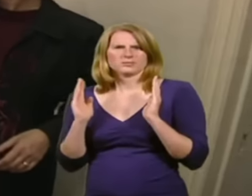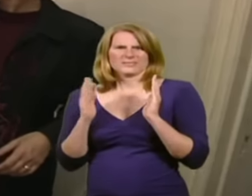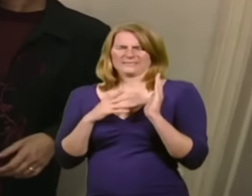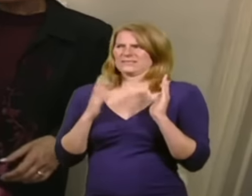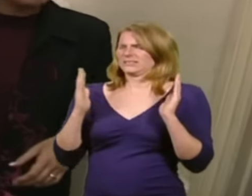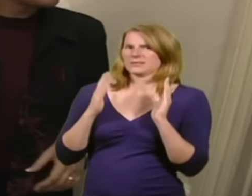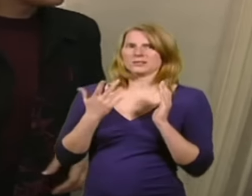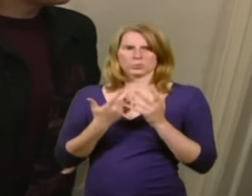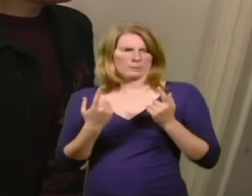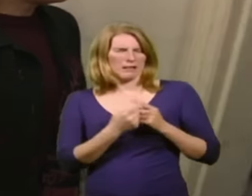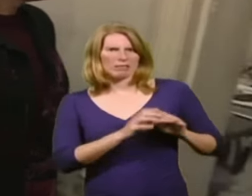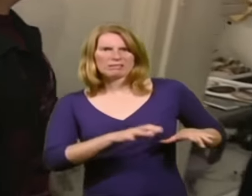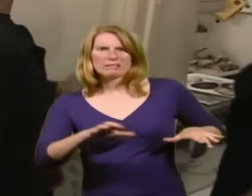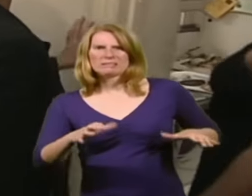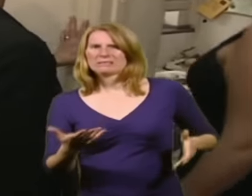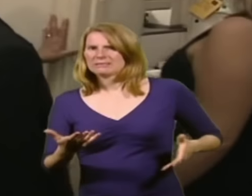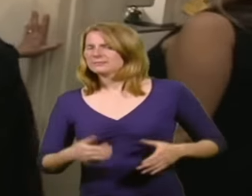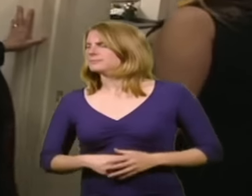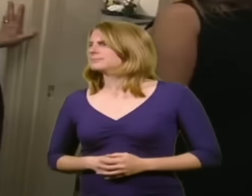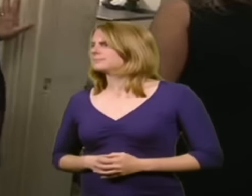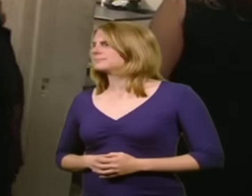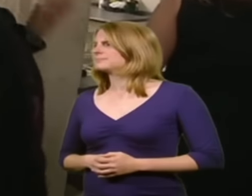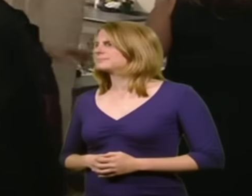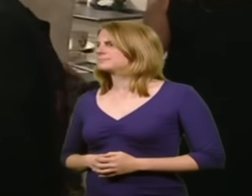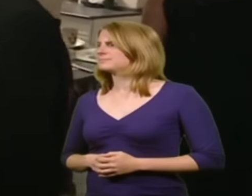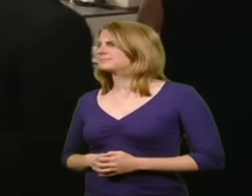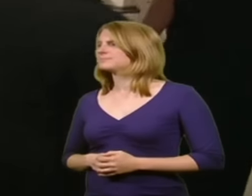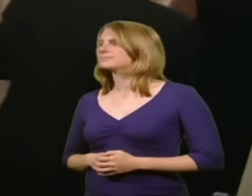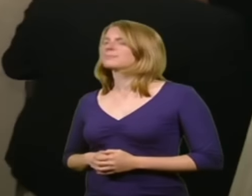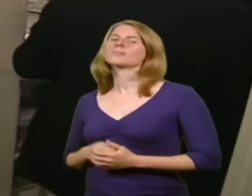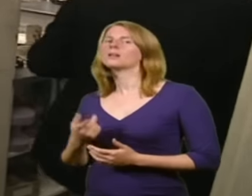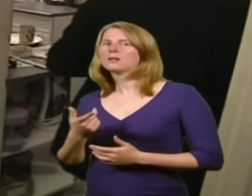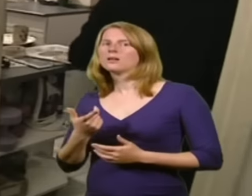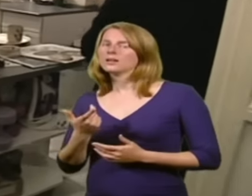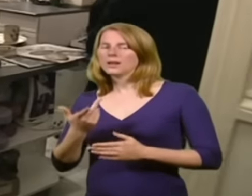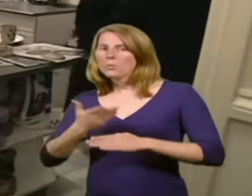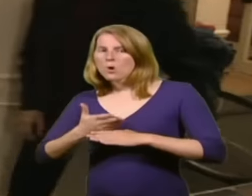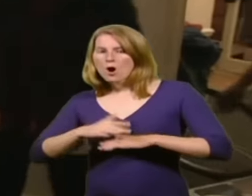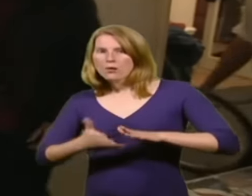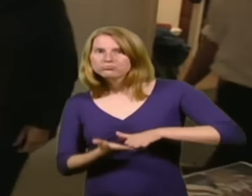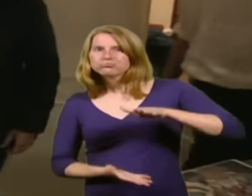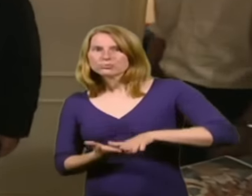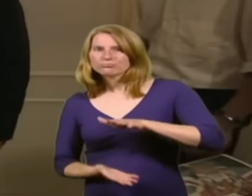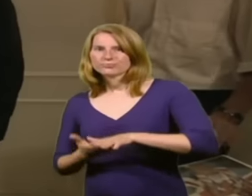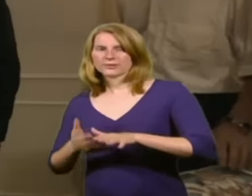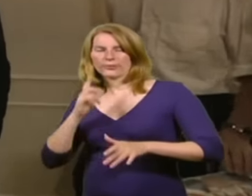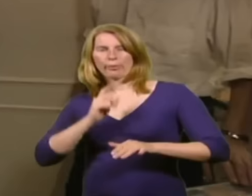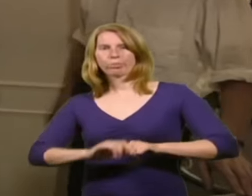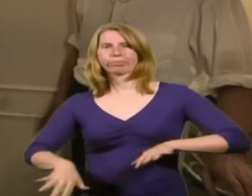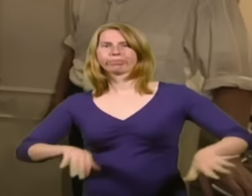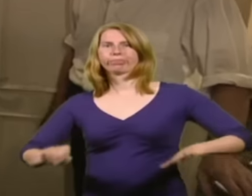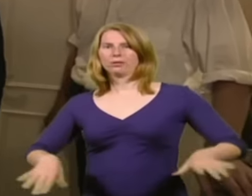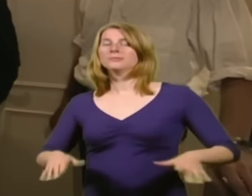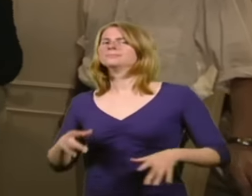I guess this clutter. Yeah. We've done a lot of work on it, at one time. Work making it cluttered is what you did. Ooh, it's a bit dark in here,